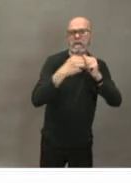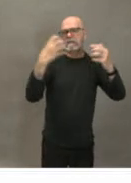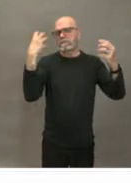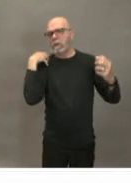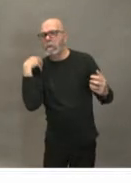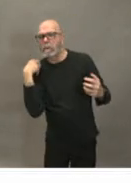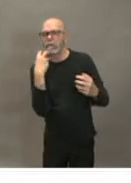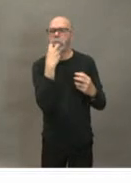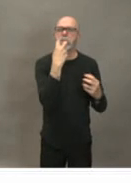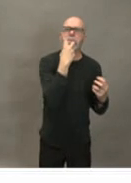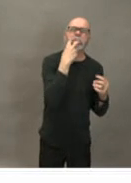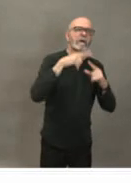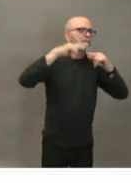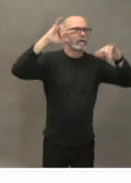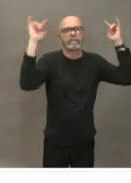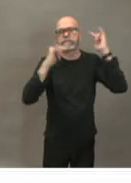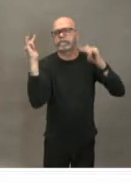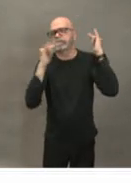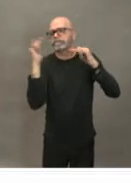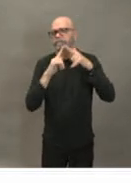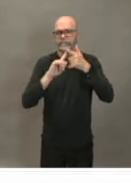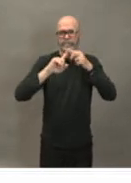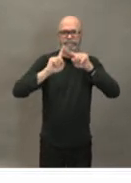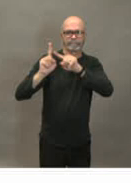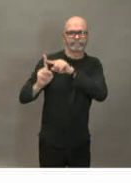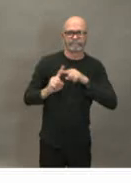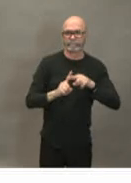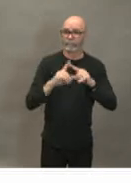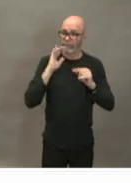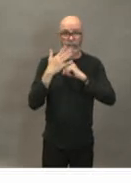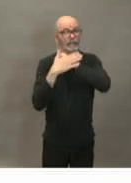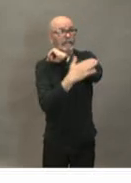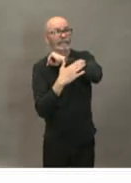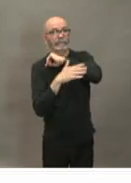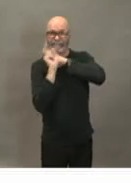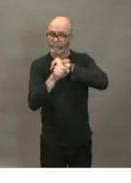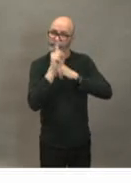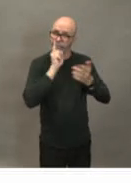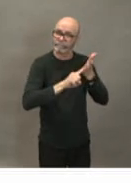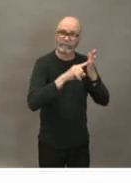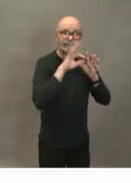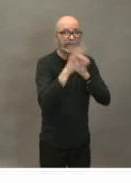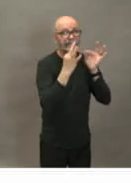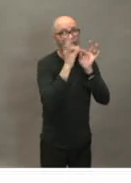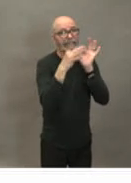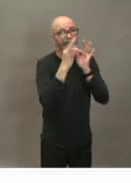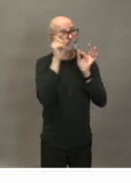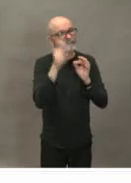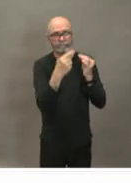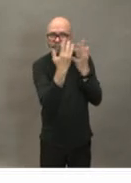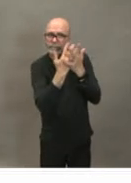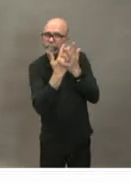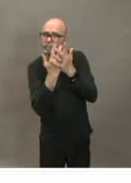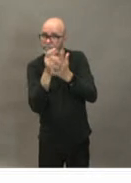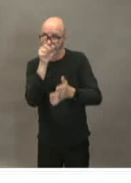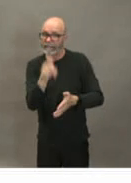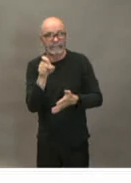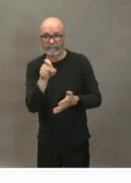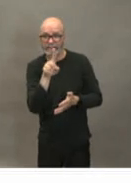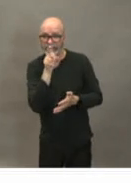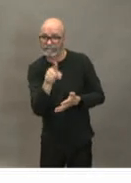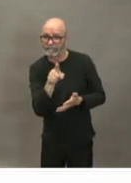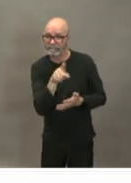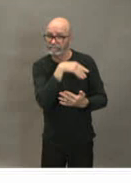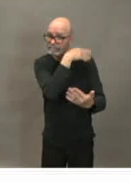will will those individuals be tested or screened for covet 19 when they arrive in nova scotia